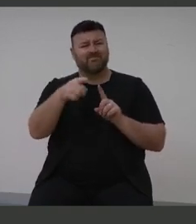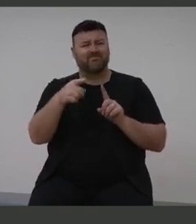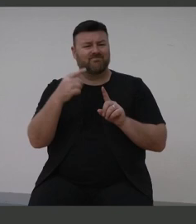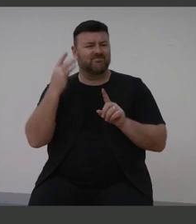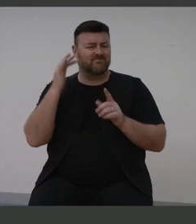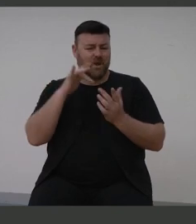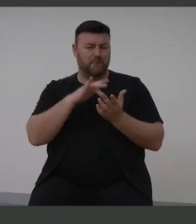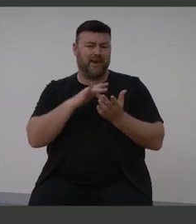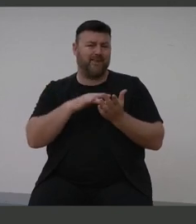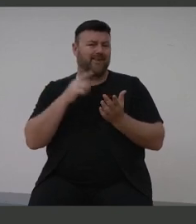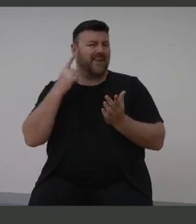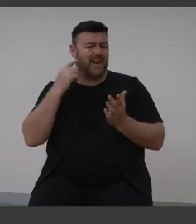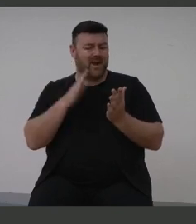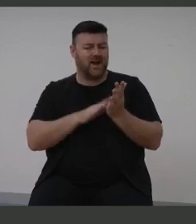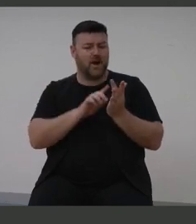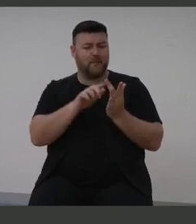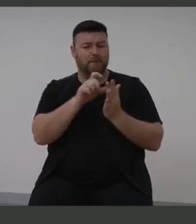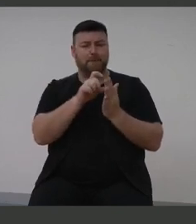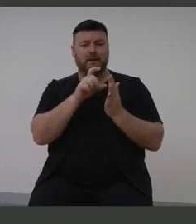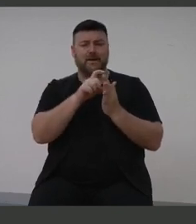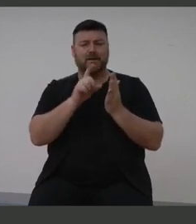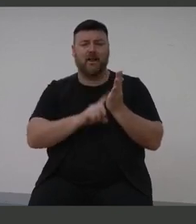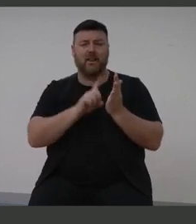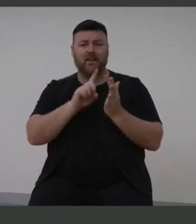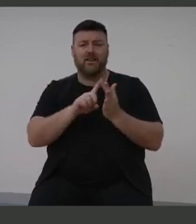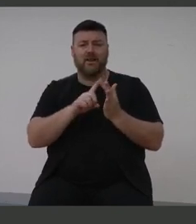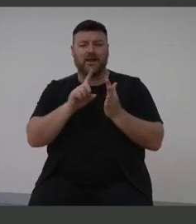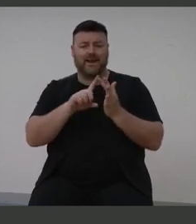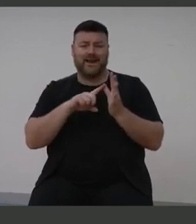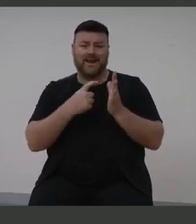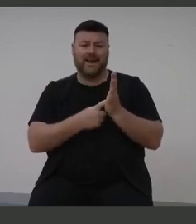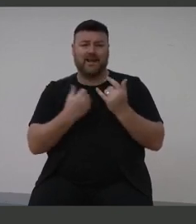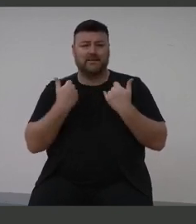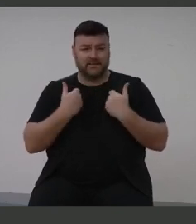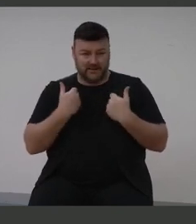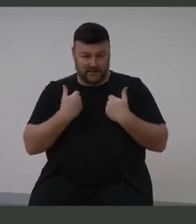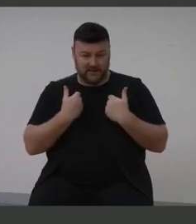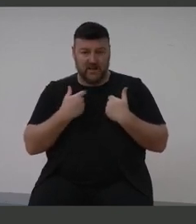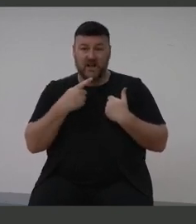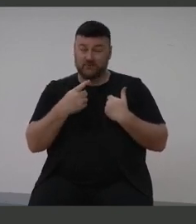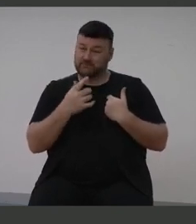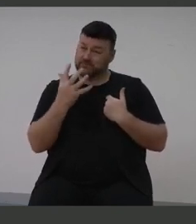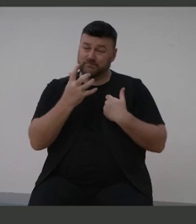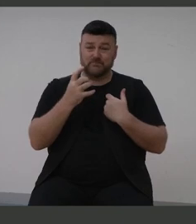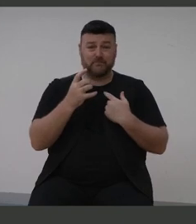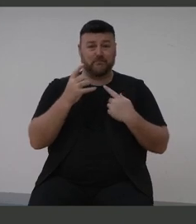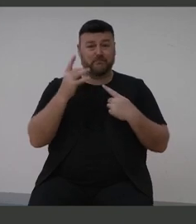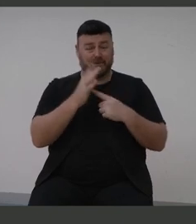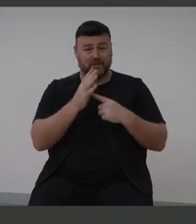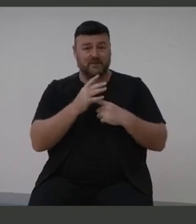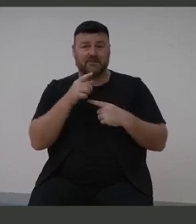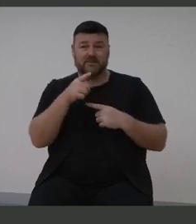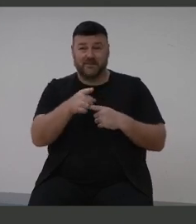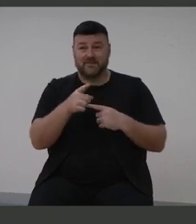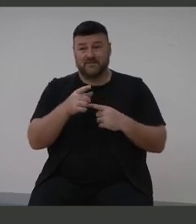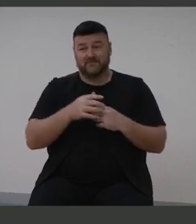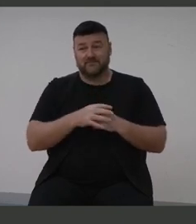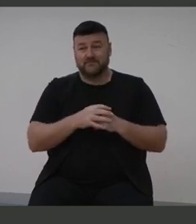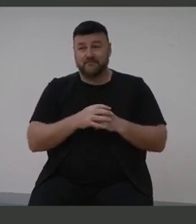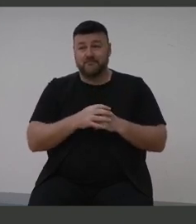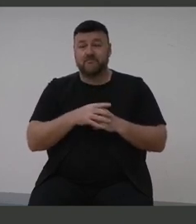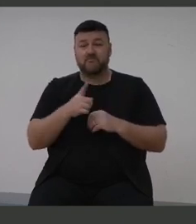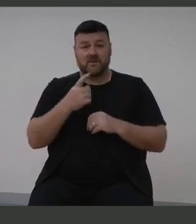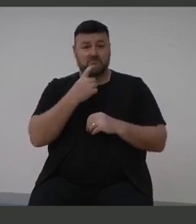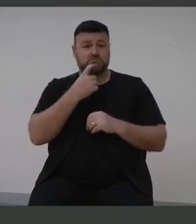as the Honourable Trent Zimmerman noted, herein lies one of Australia's biggest challenges. In Australia, middle ear disease is more